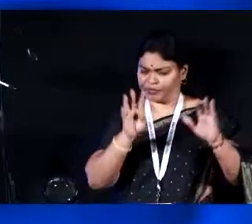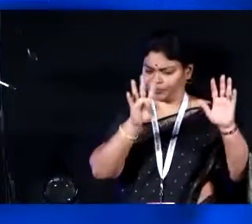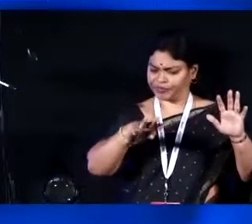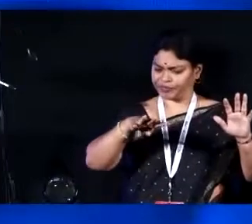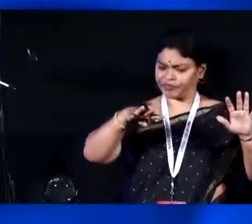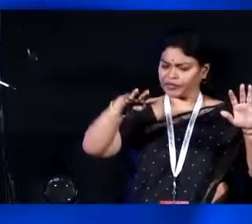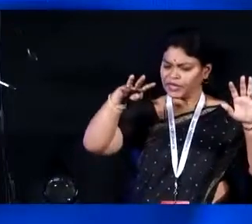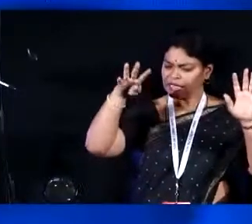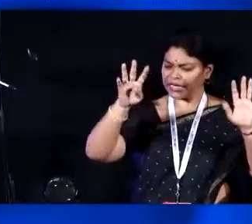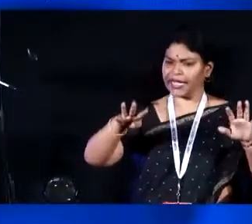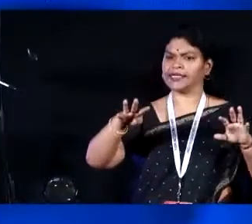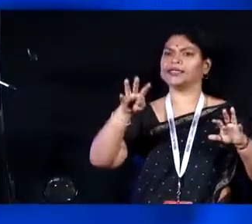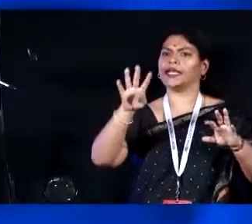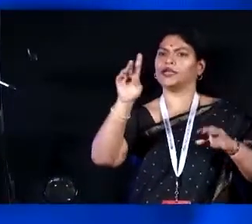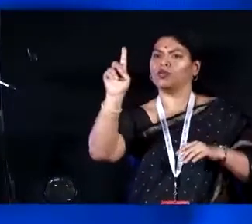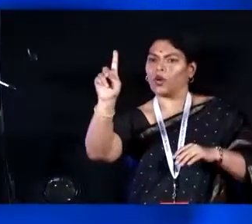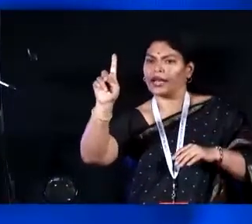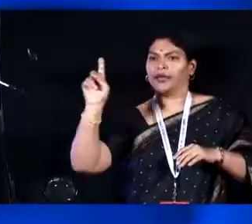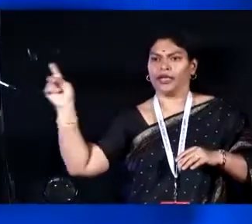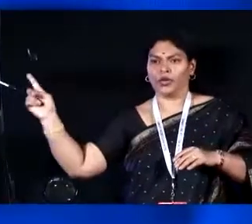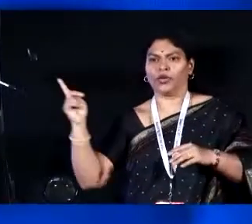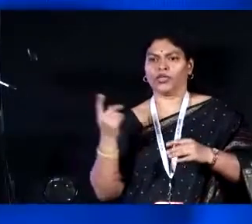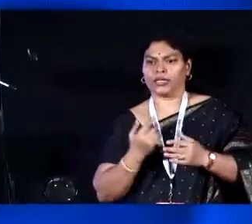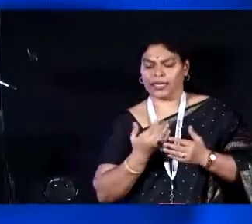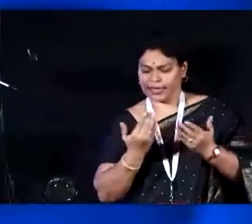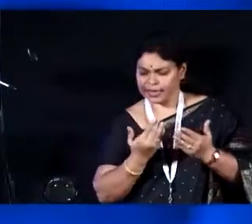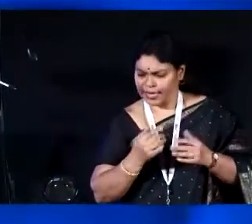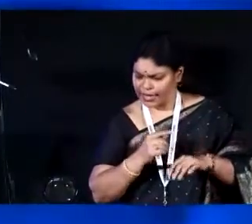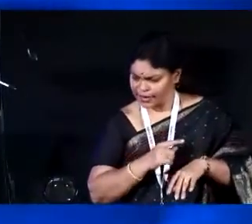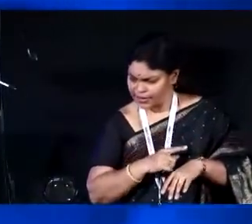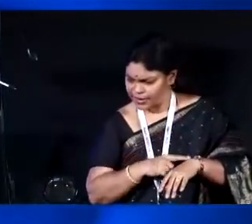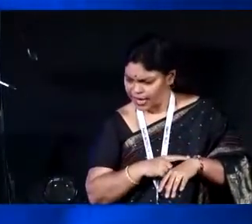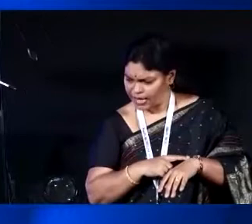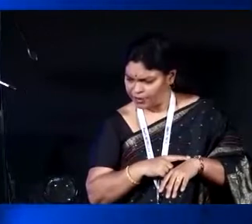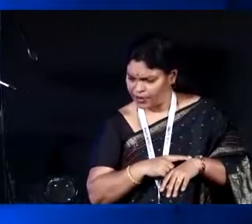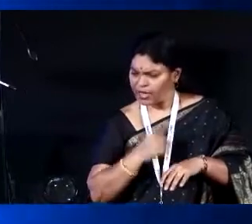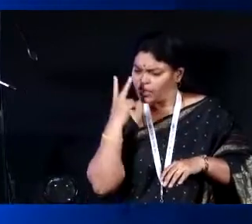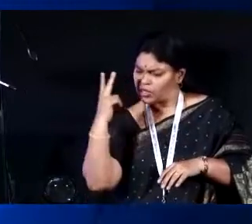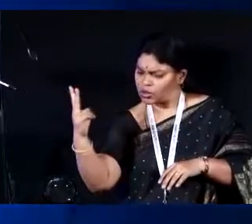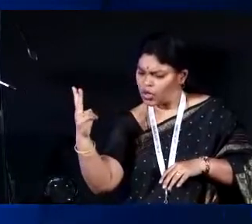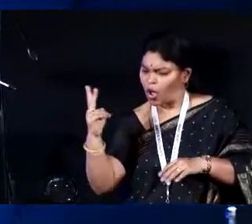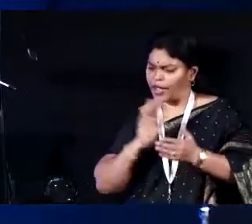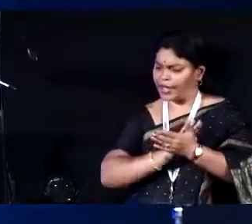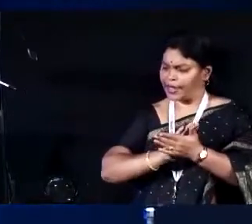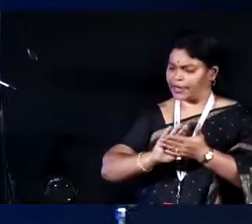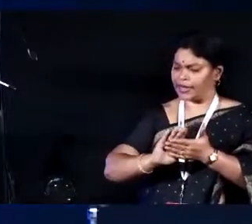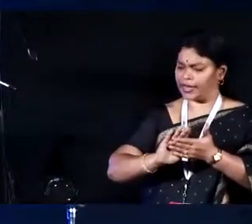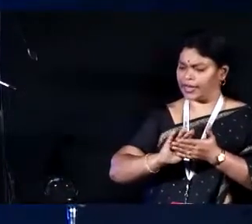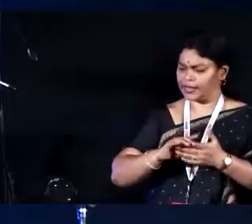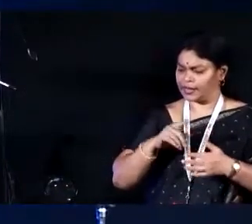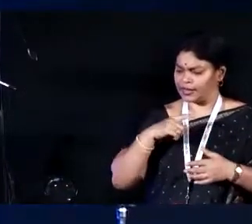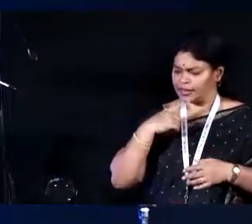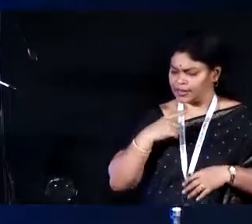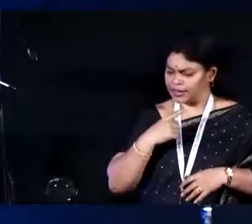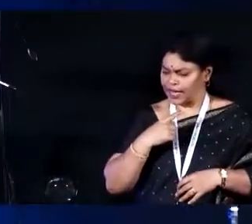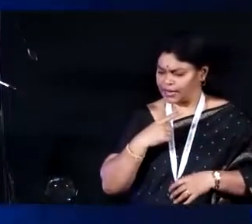In 1991, I was doing my journalism, roaming around in old Delhi, suddenly saw this rickshaw. In Hindi, it says pulis se wa lavaris slash